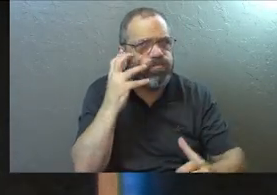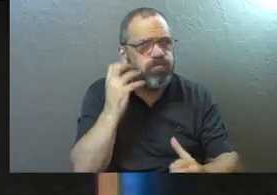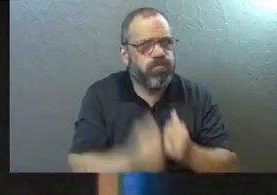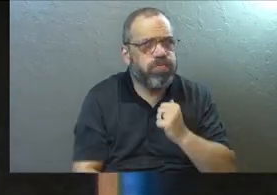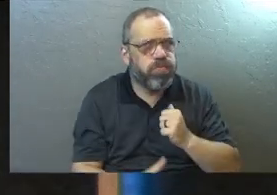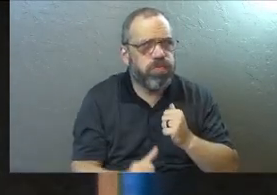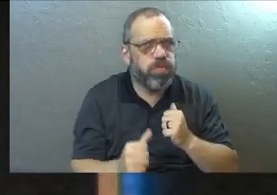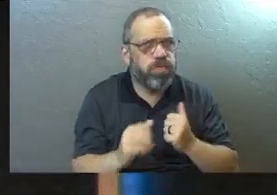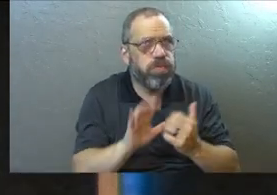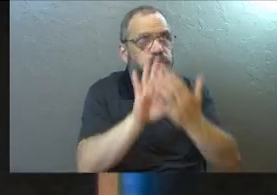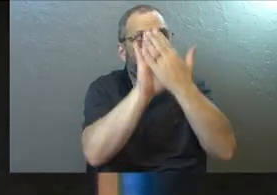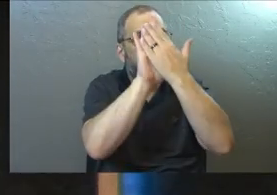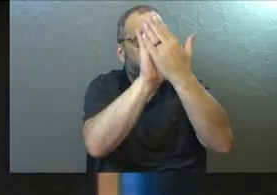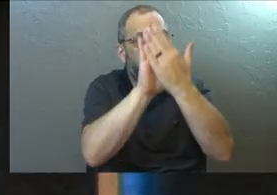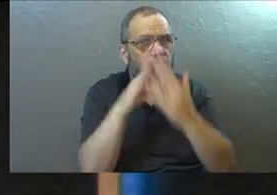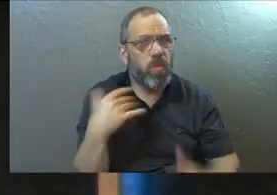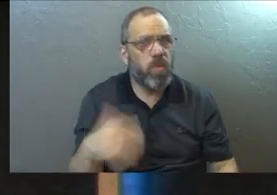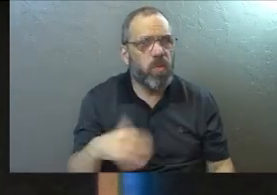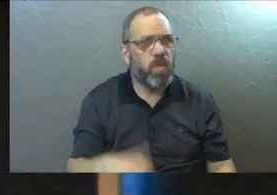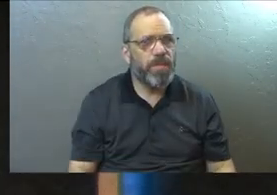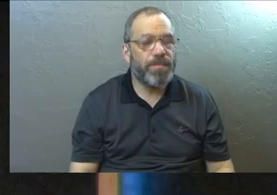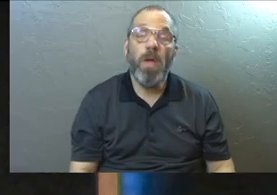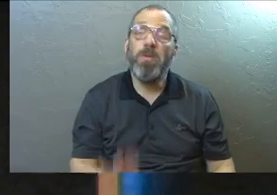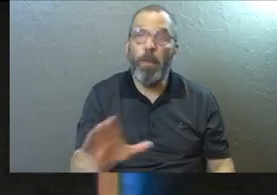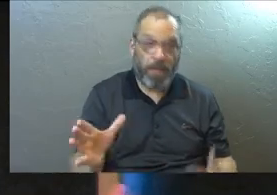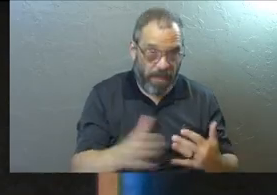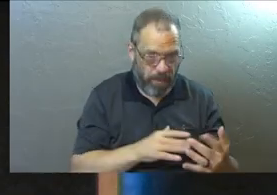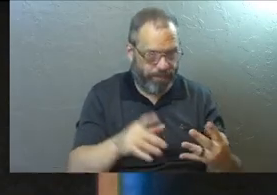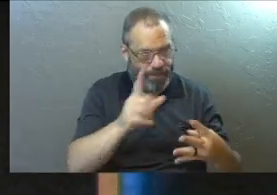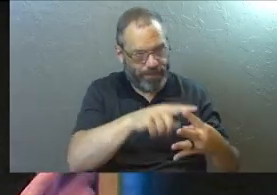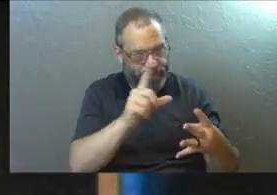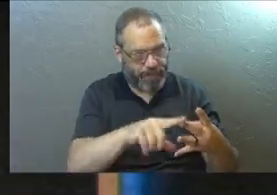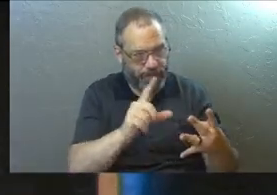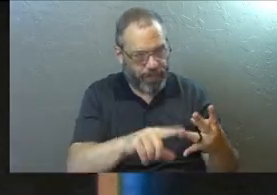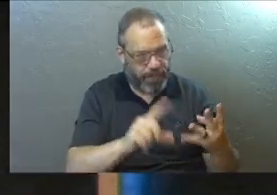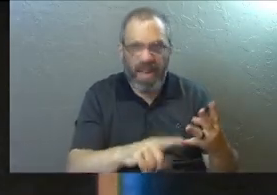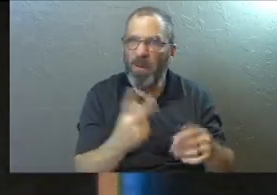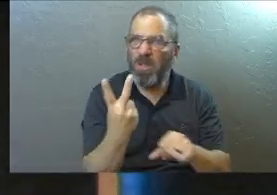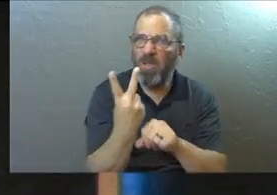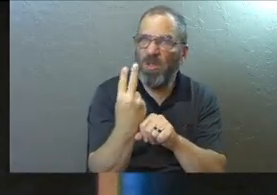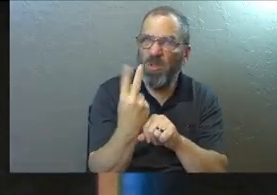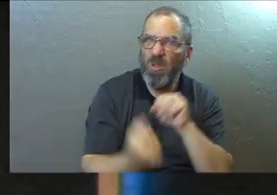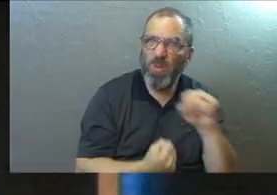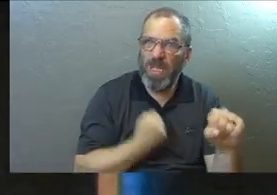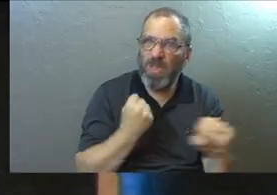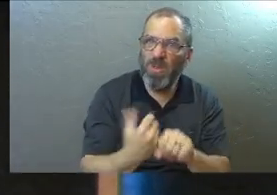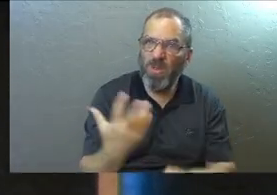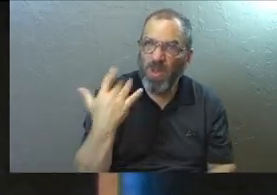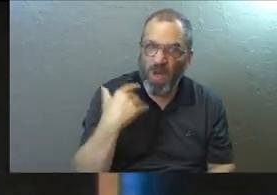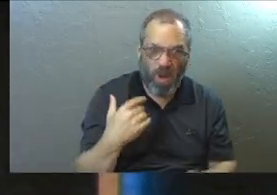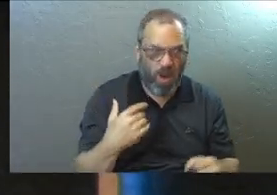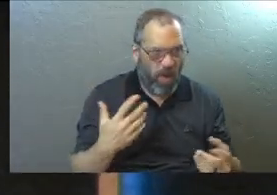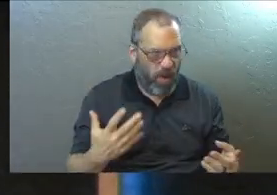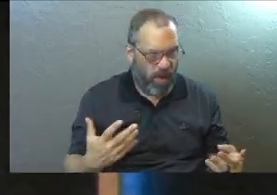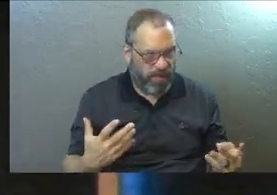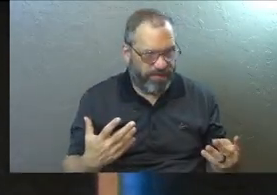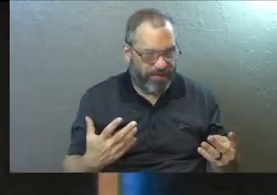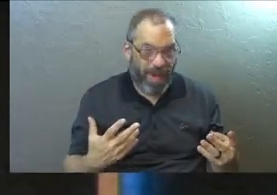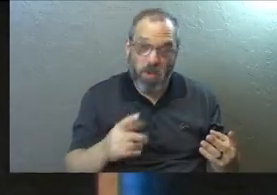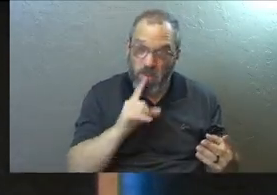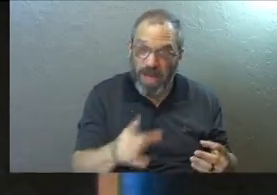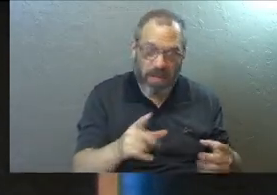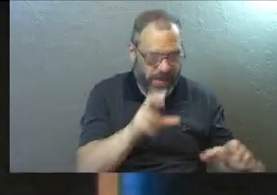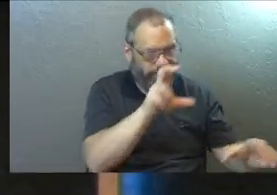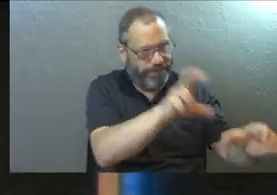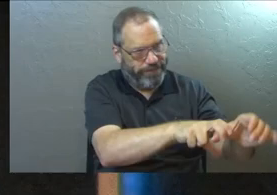your walk with God. So even though that series, two years ago, even though that series was about literally